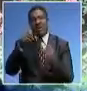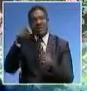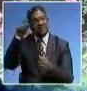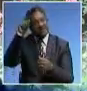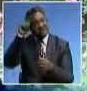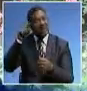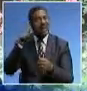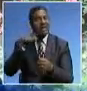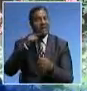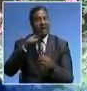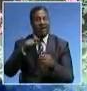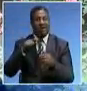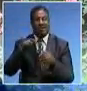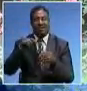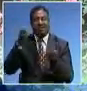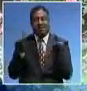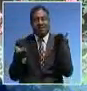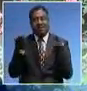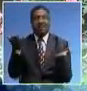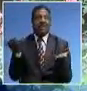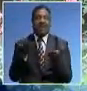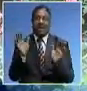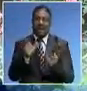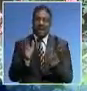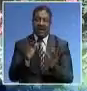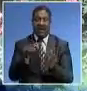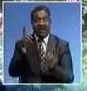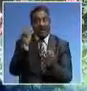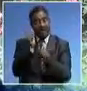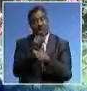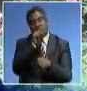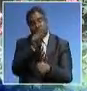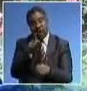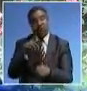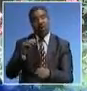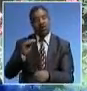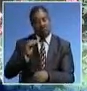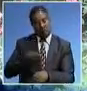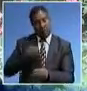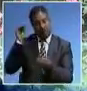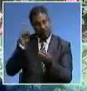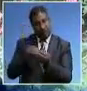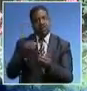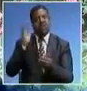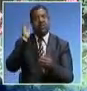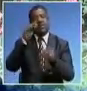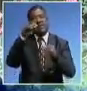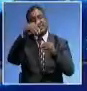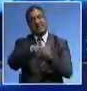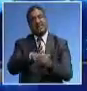at least in ensuring that more women are represented.